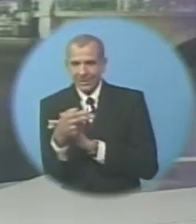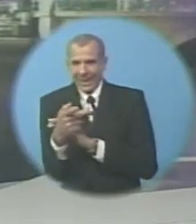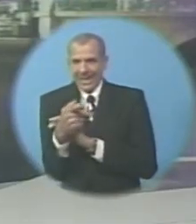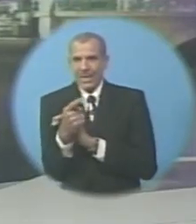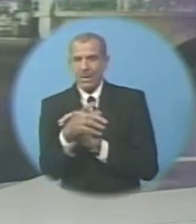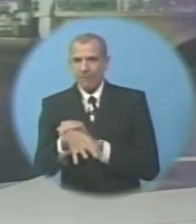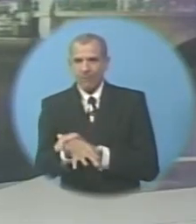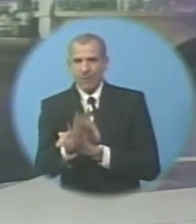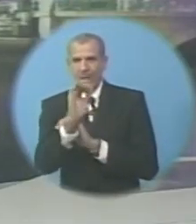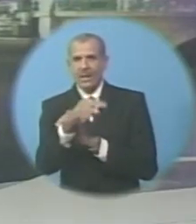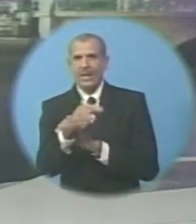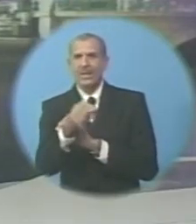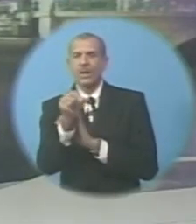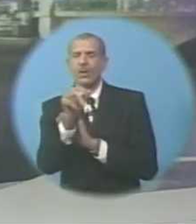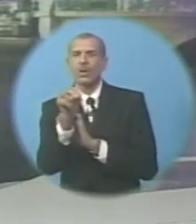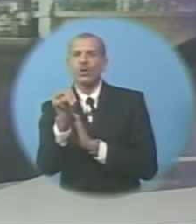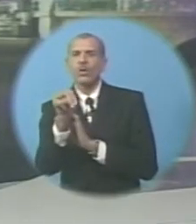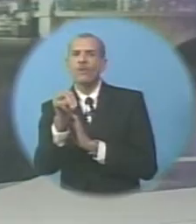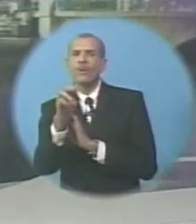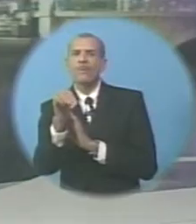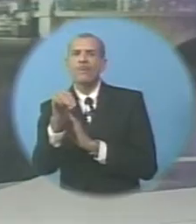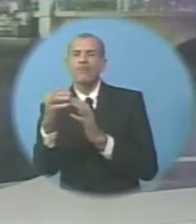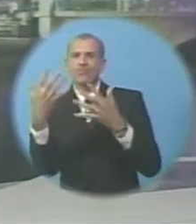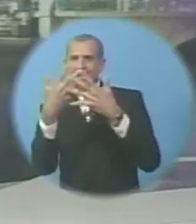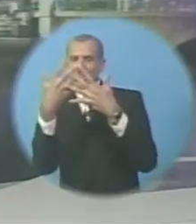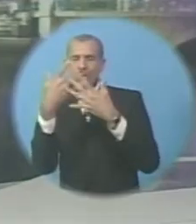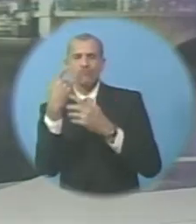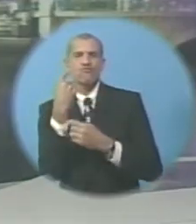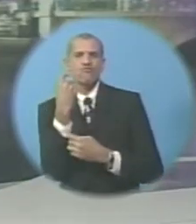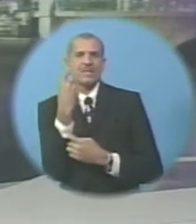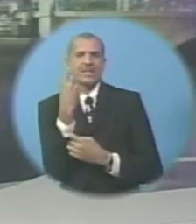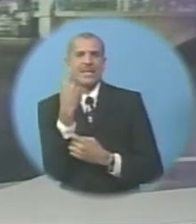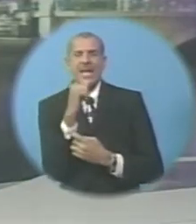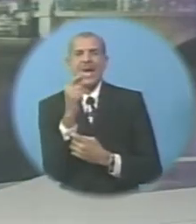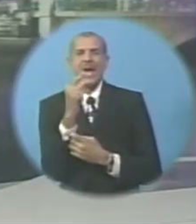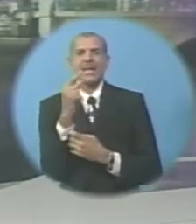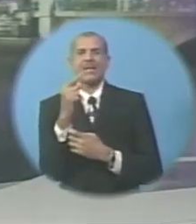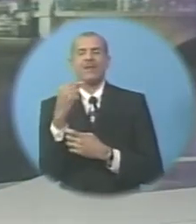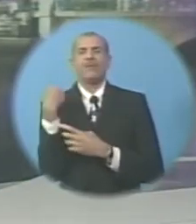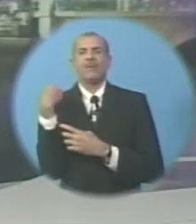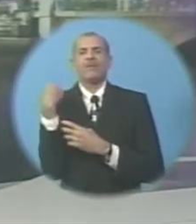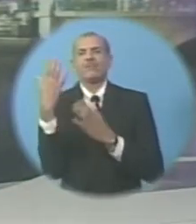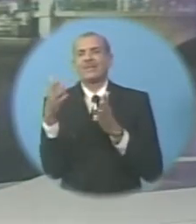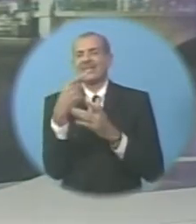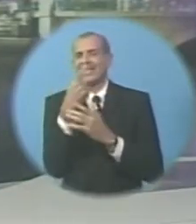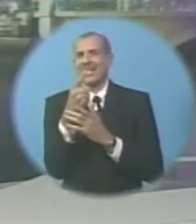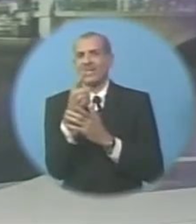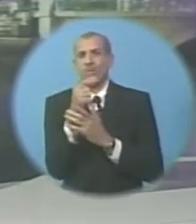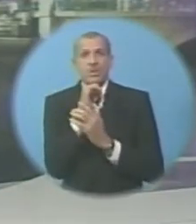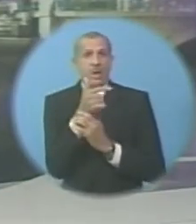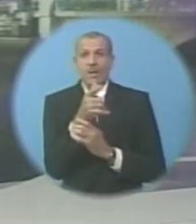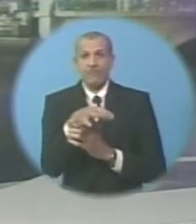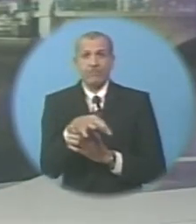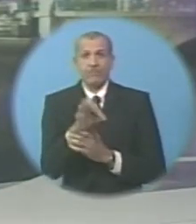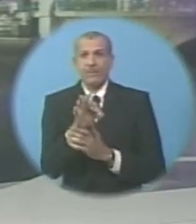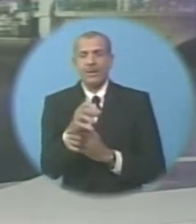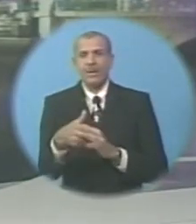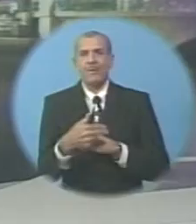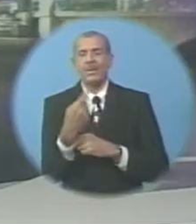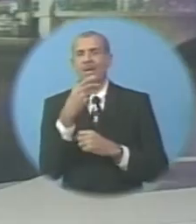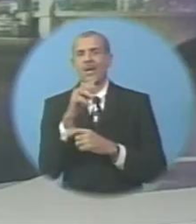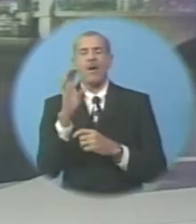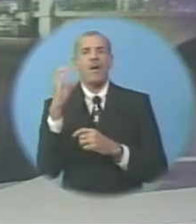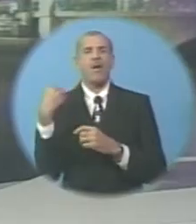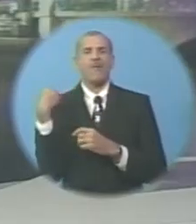allegedly found in the Golden Grove Remand Prison recently Prison officials insist there was no gun But prison officers are telling a